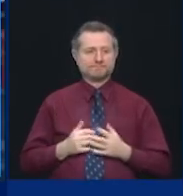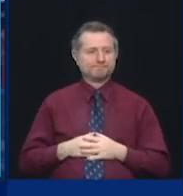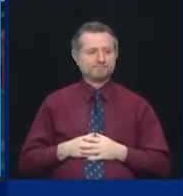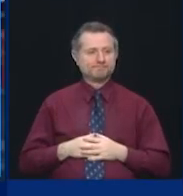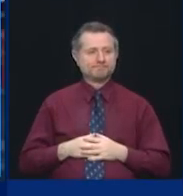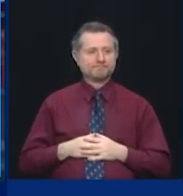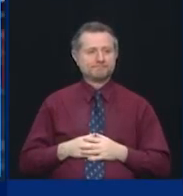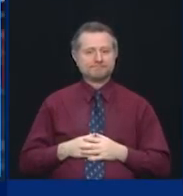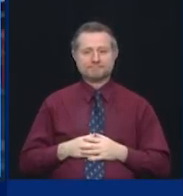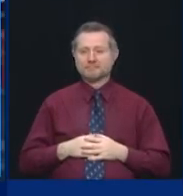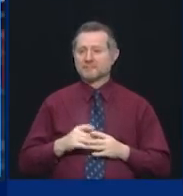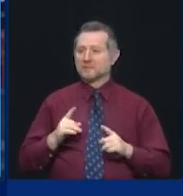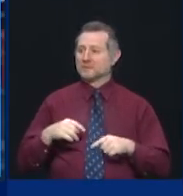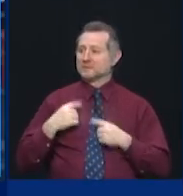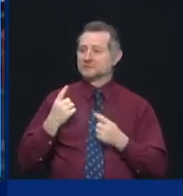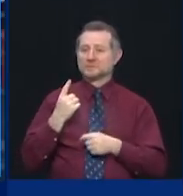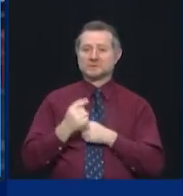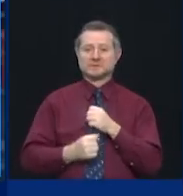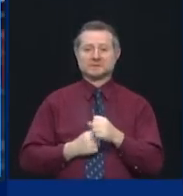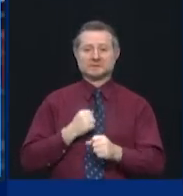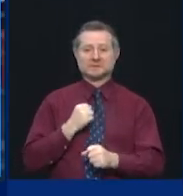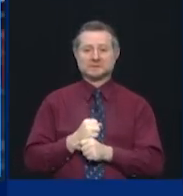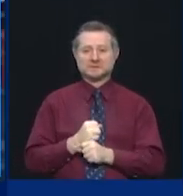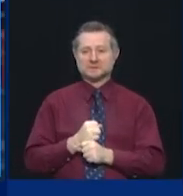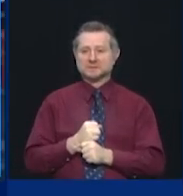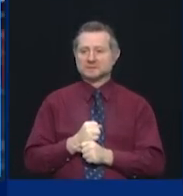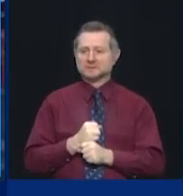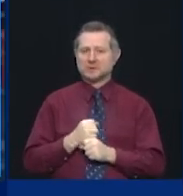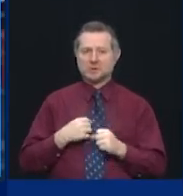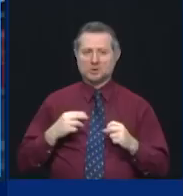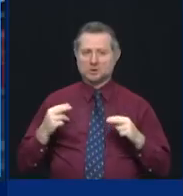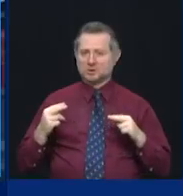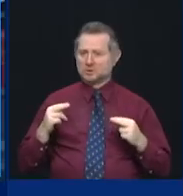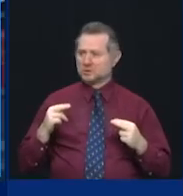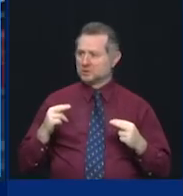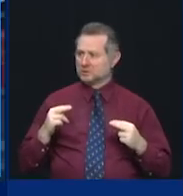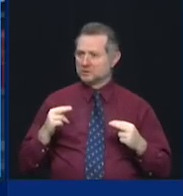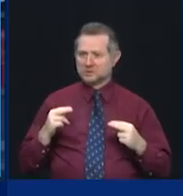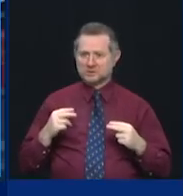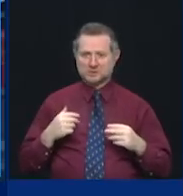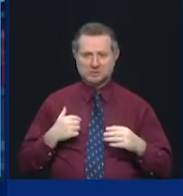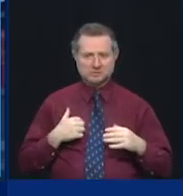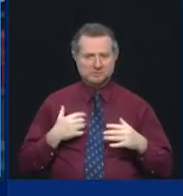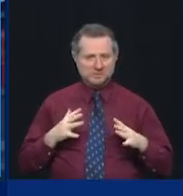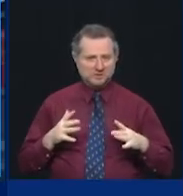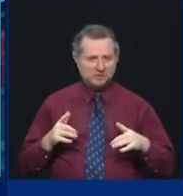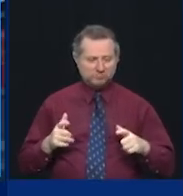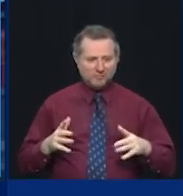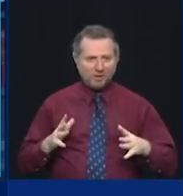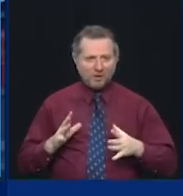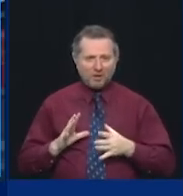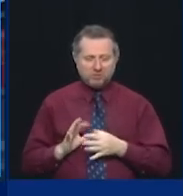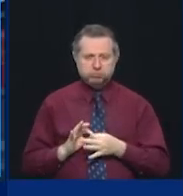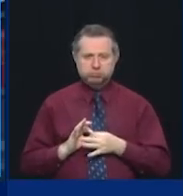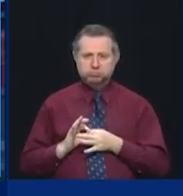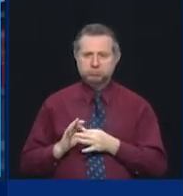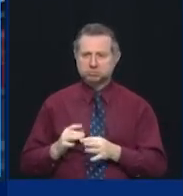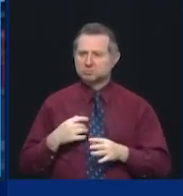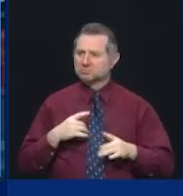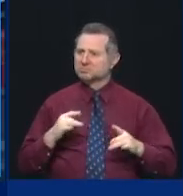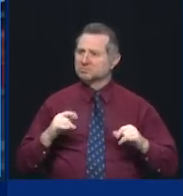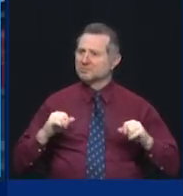showed over this past year what we can do when we do it together, right? Tonight, we faced probably the greatest